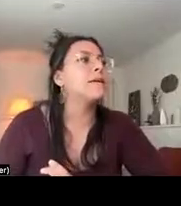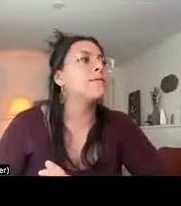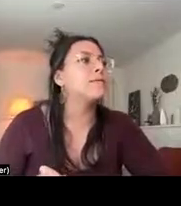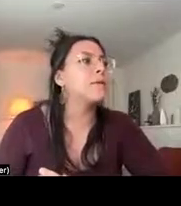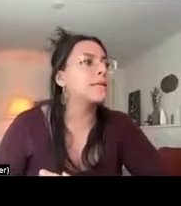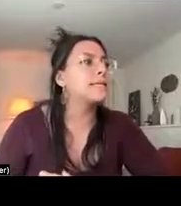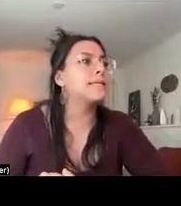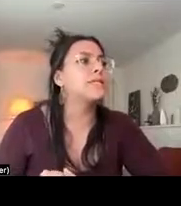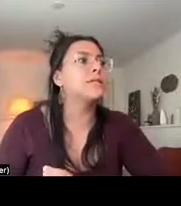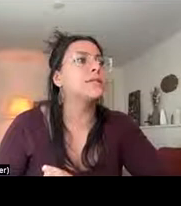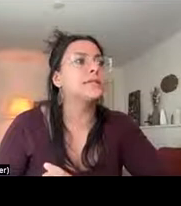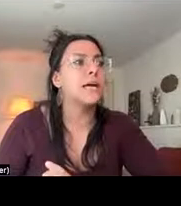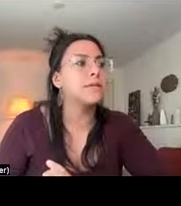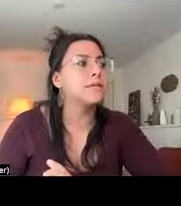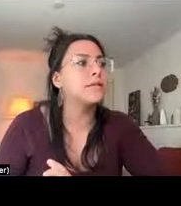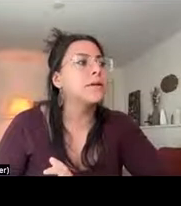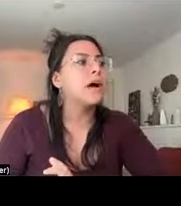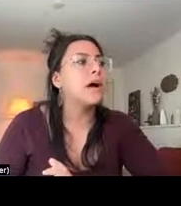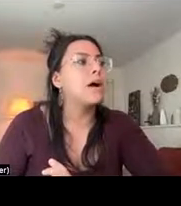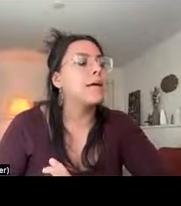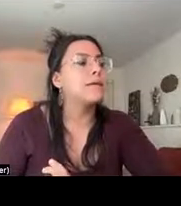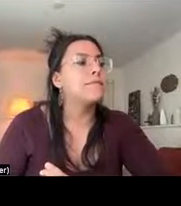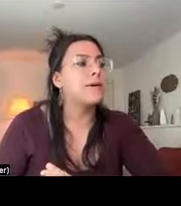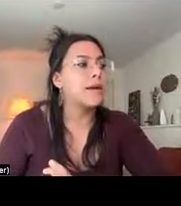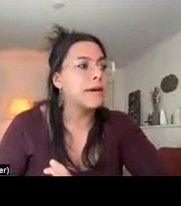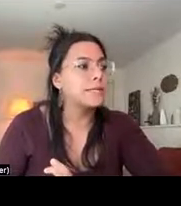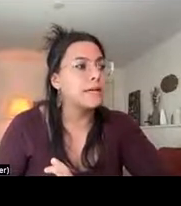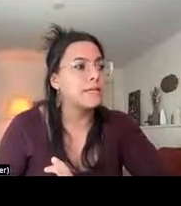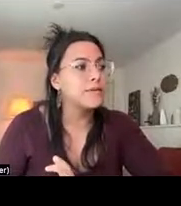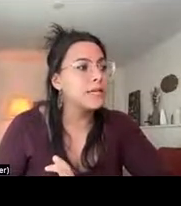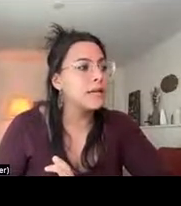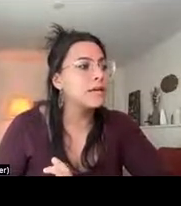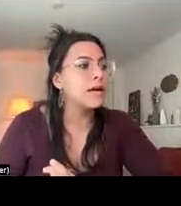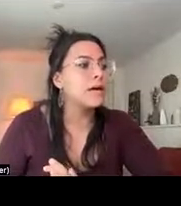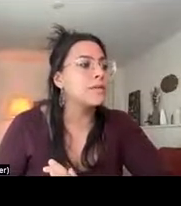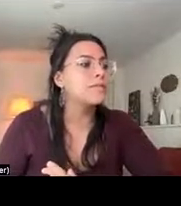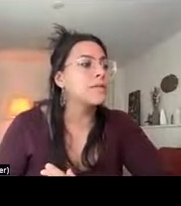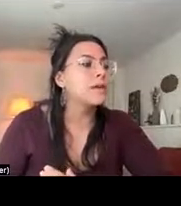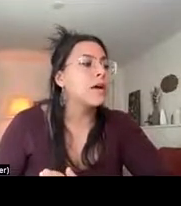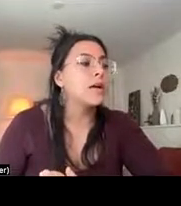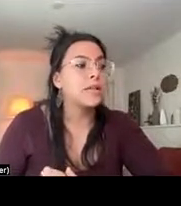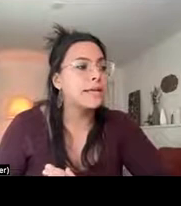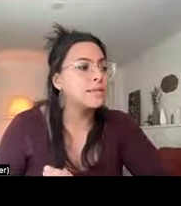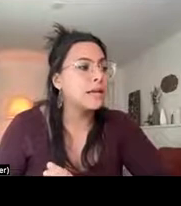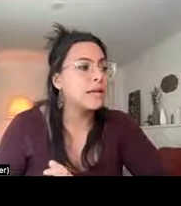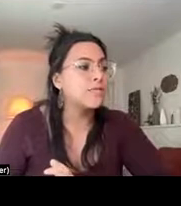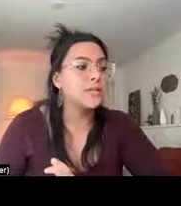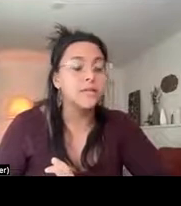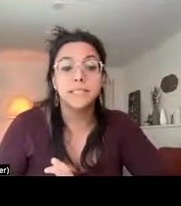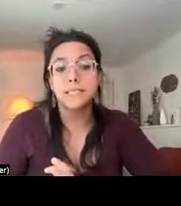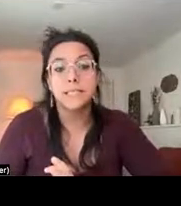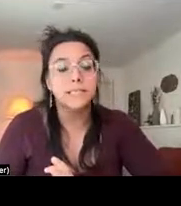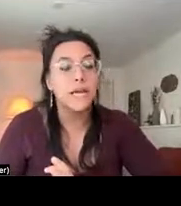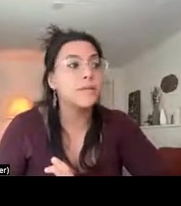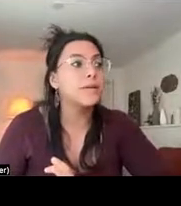for smoking cessation, psilocybin, um, and for anorexia nervosa, um, an online study of